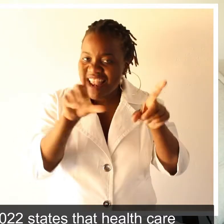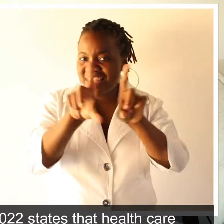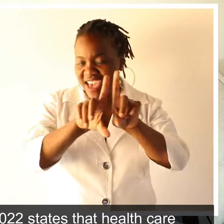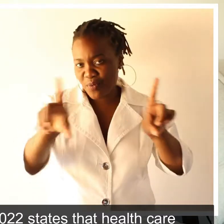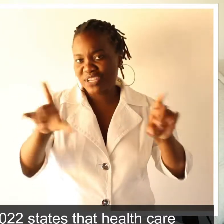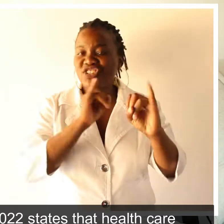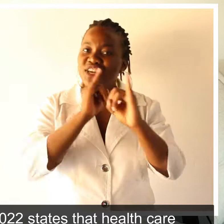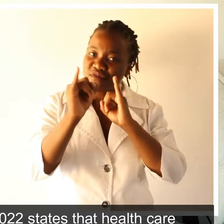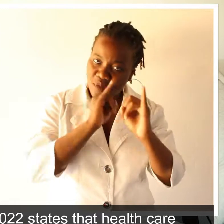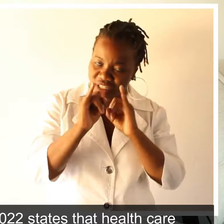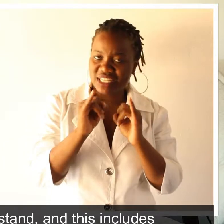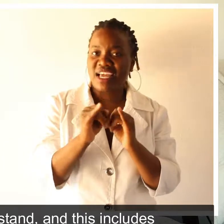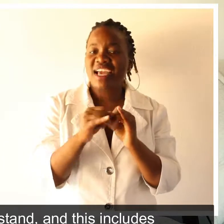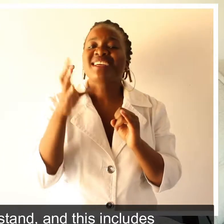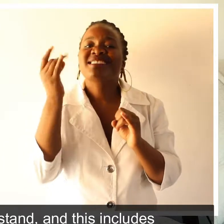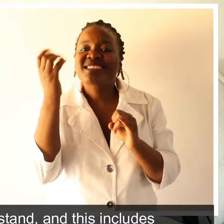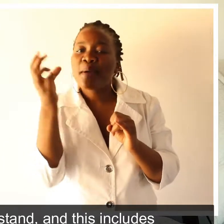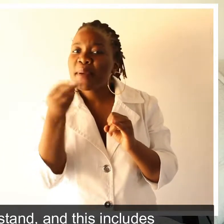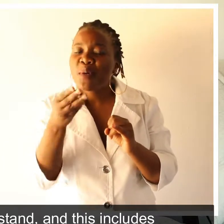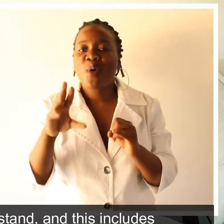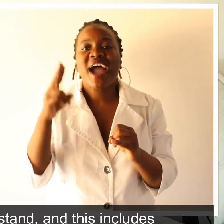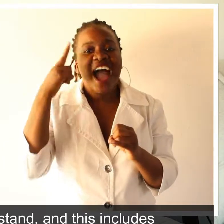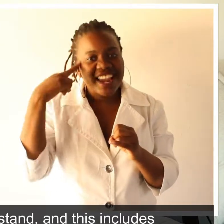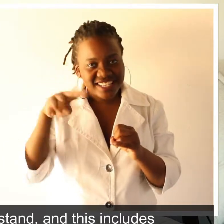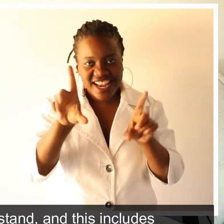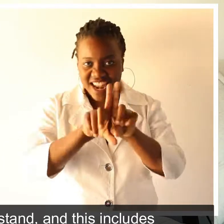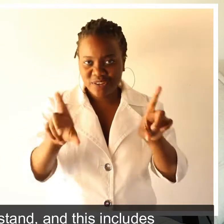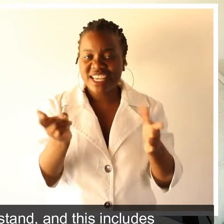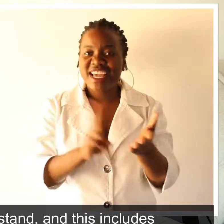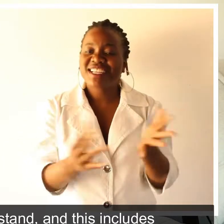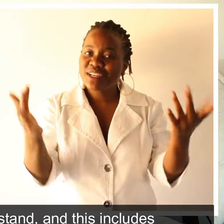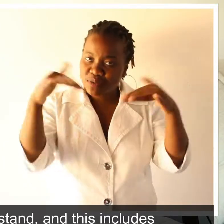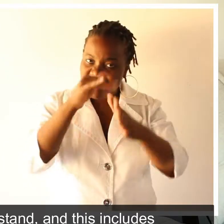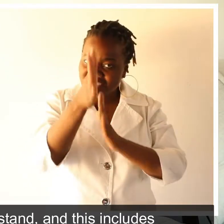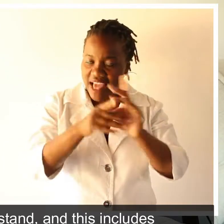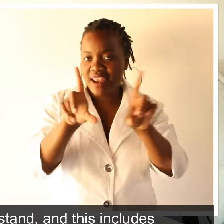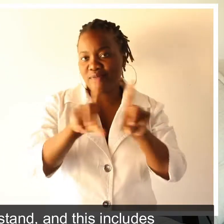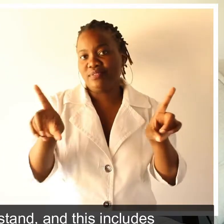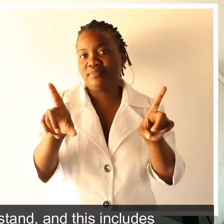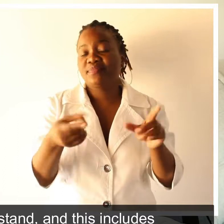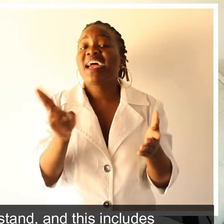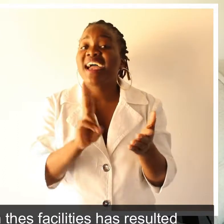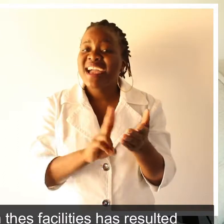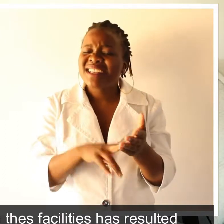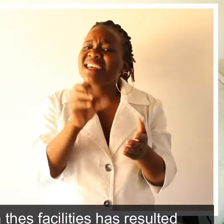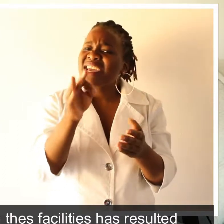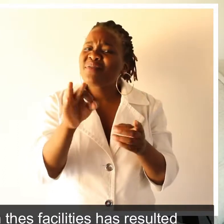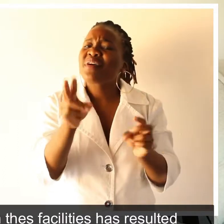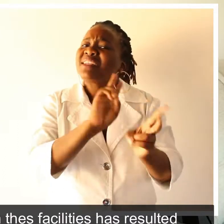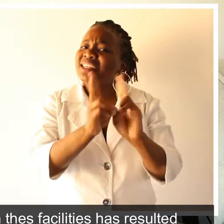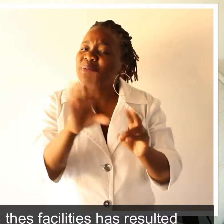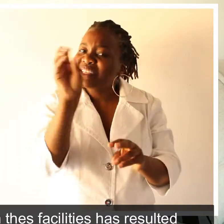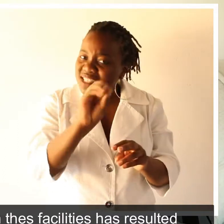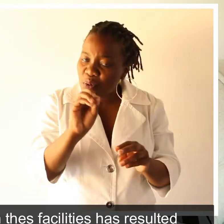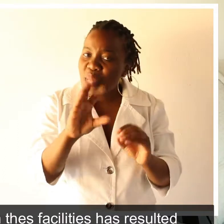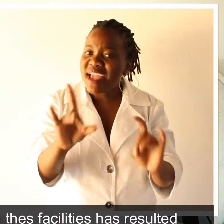information to patients in the language that they understand, and this includes sign language. Lack of sign language